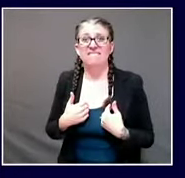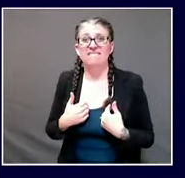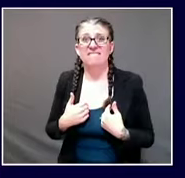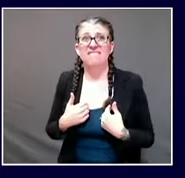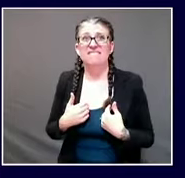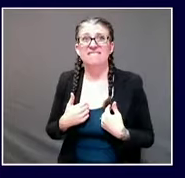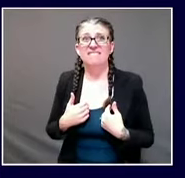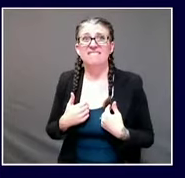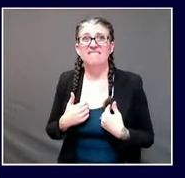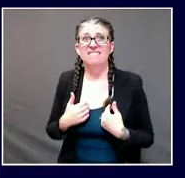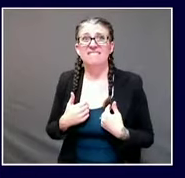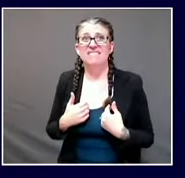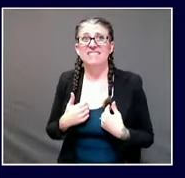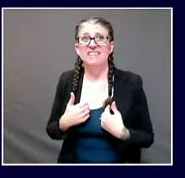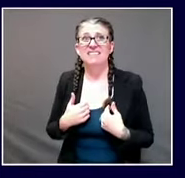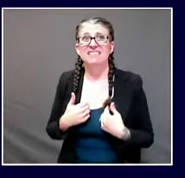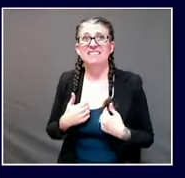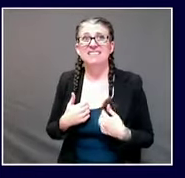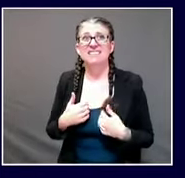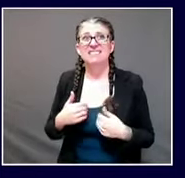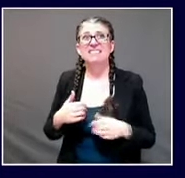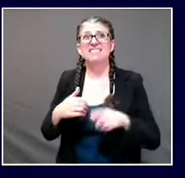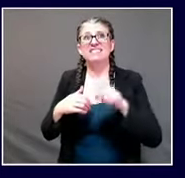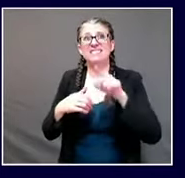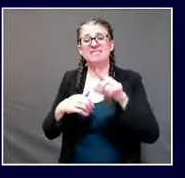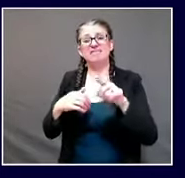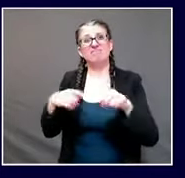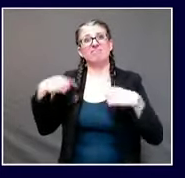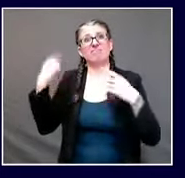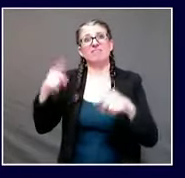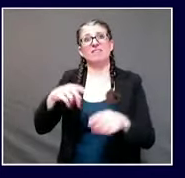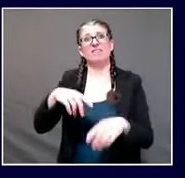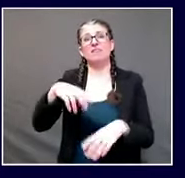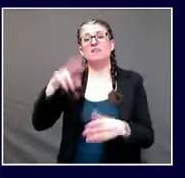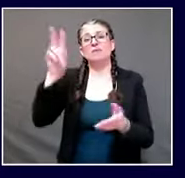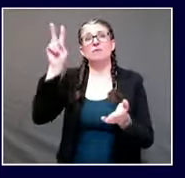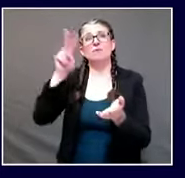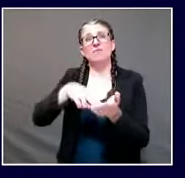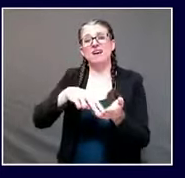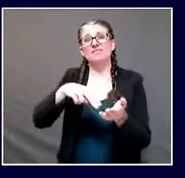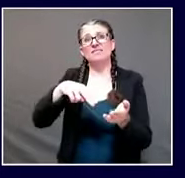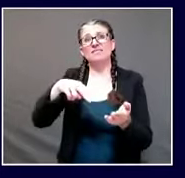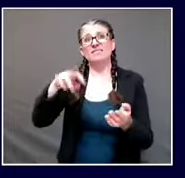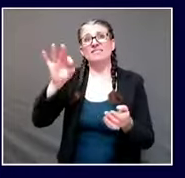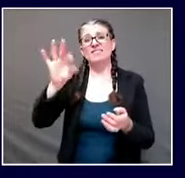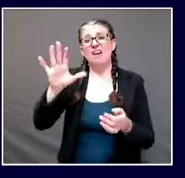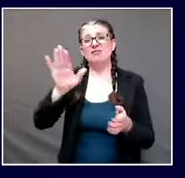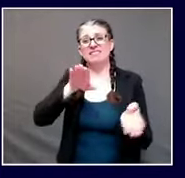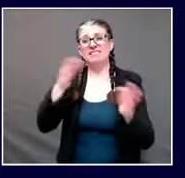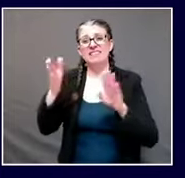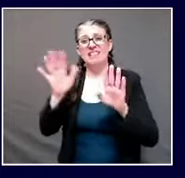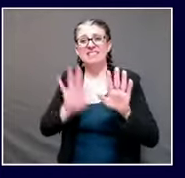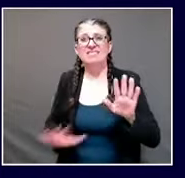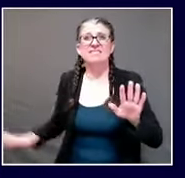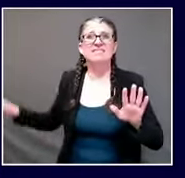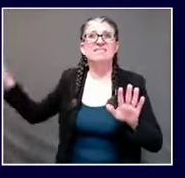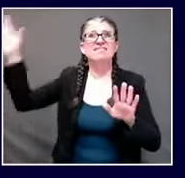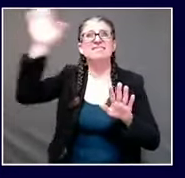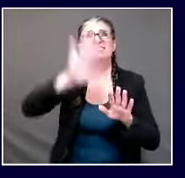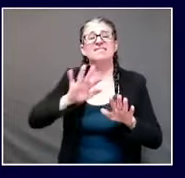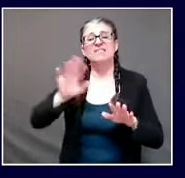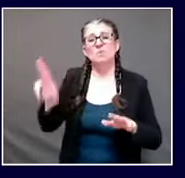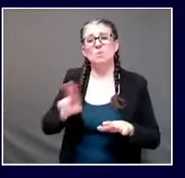28% increase in child COVID cases across the country. Now, medical experts